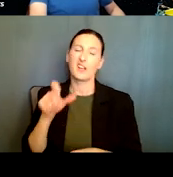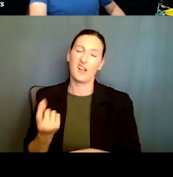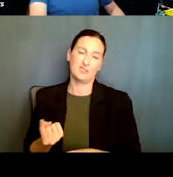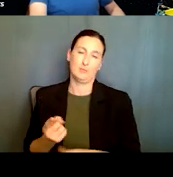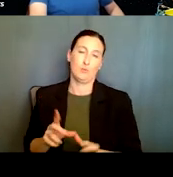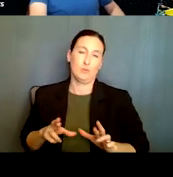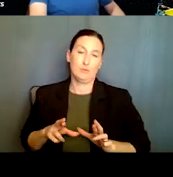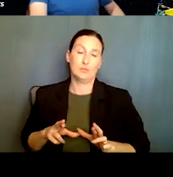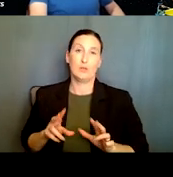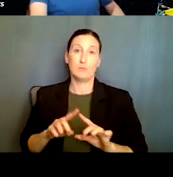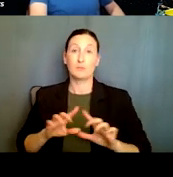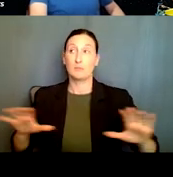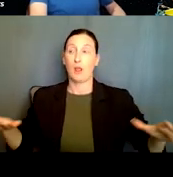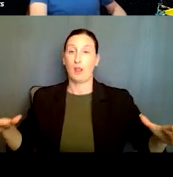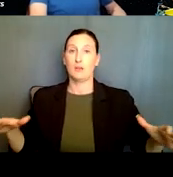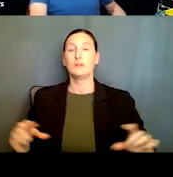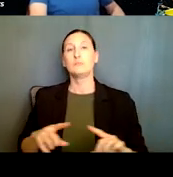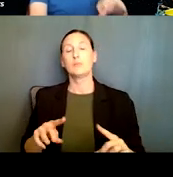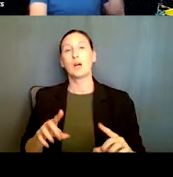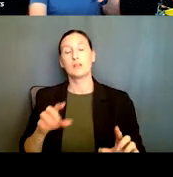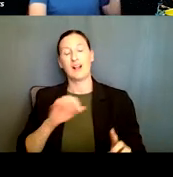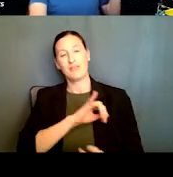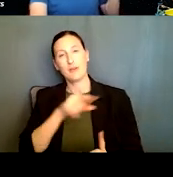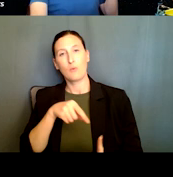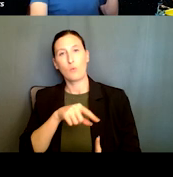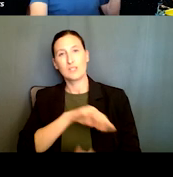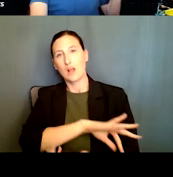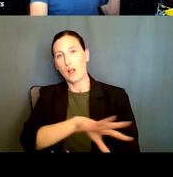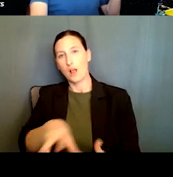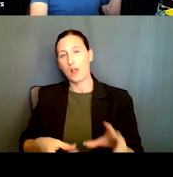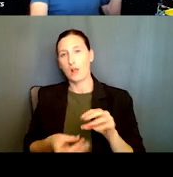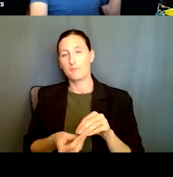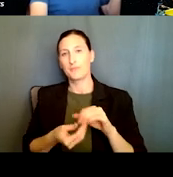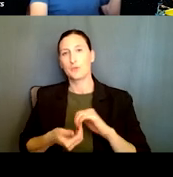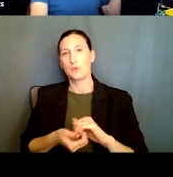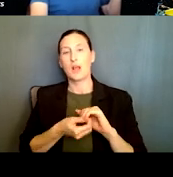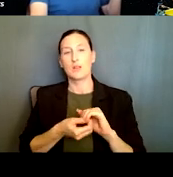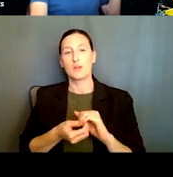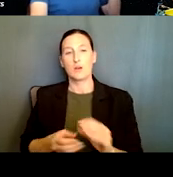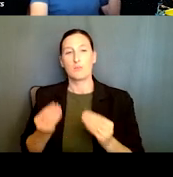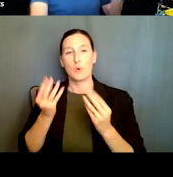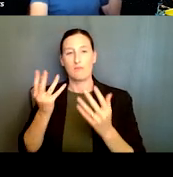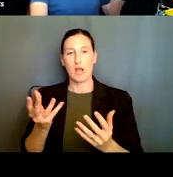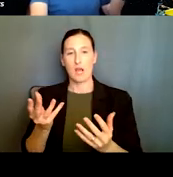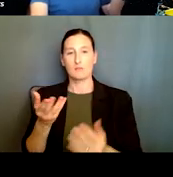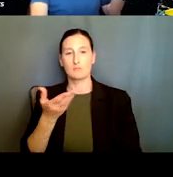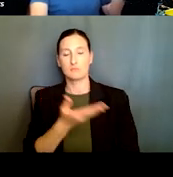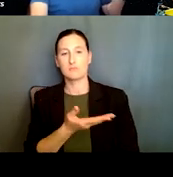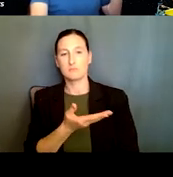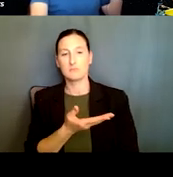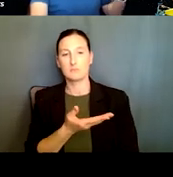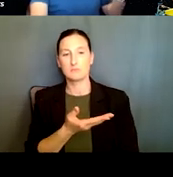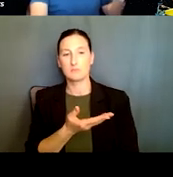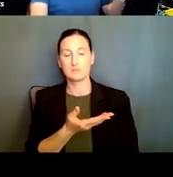Um, that provides, um, the milieu in which people can, uh, do really cutting-edge